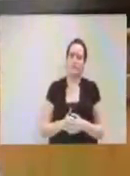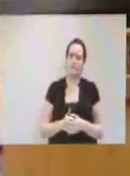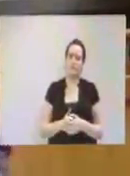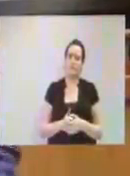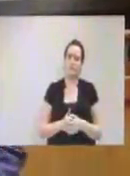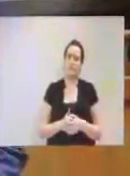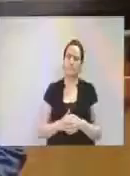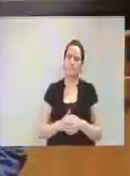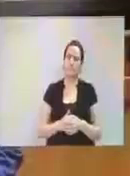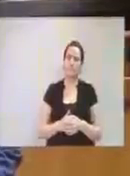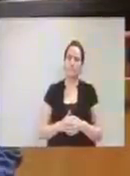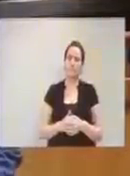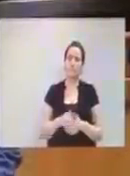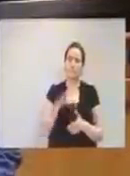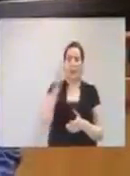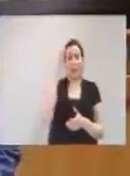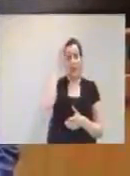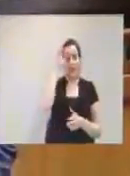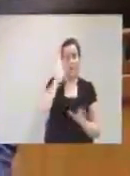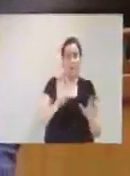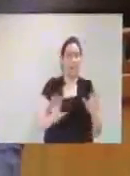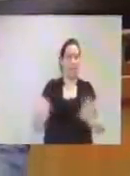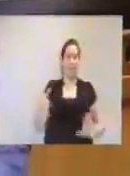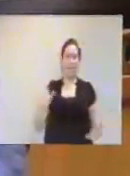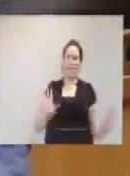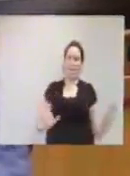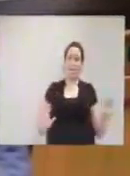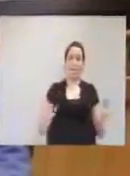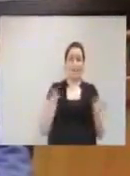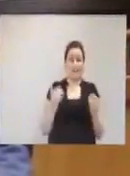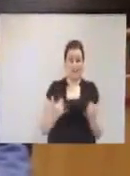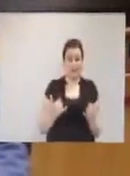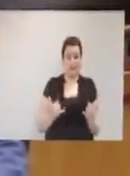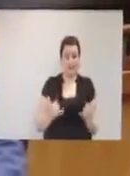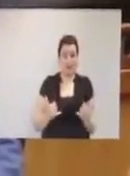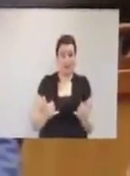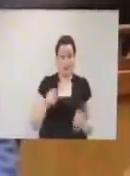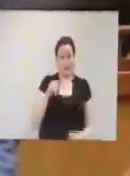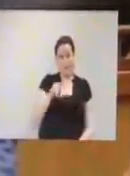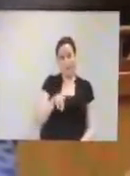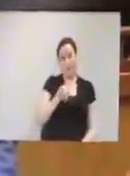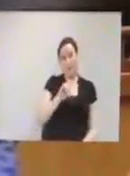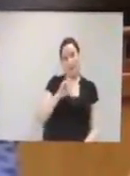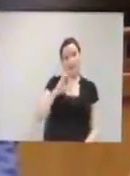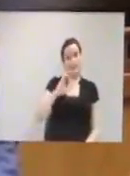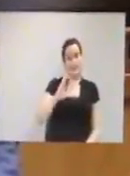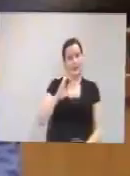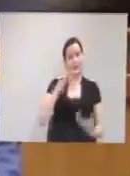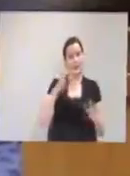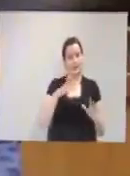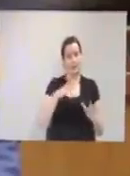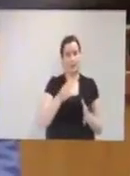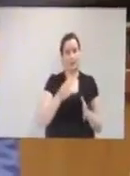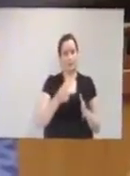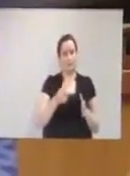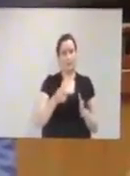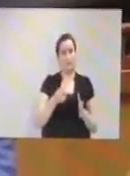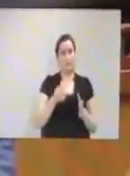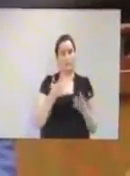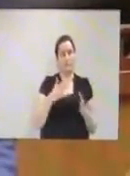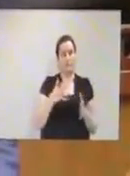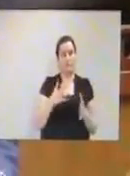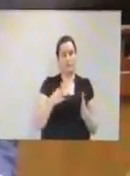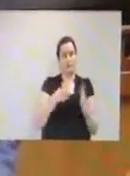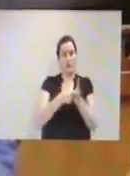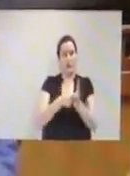clear, has its back against the wall. The PIC has already acquired billions of rand in Sandral's